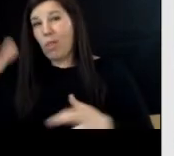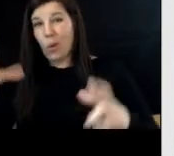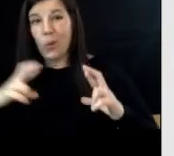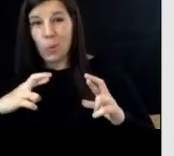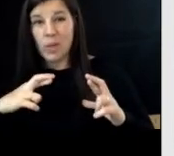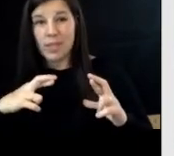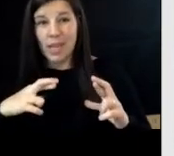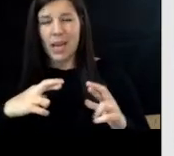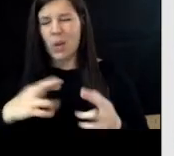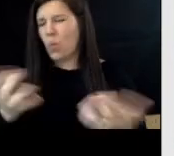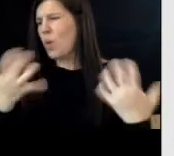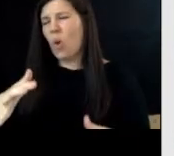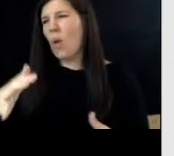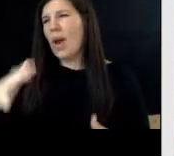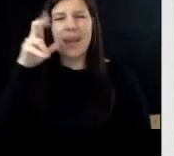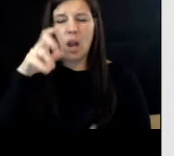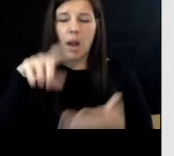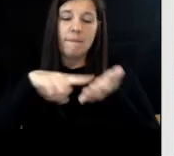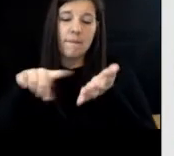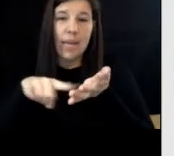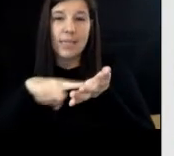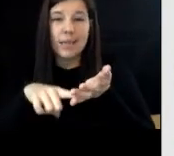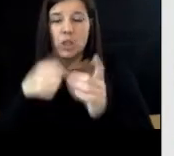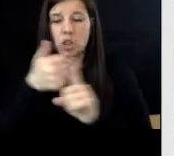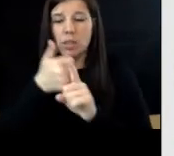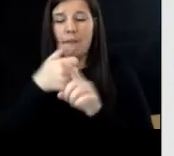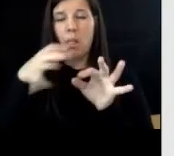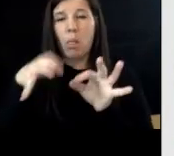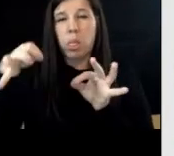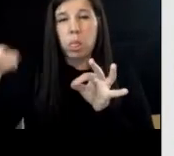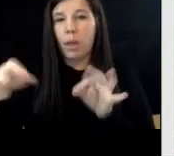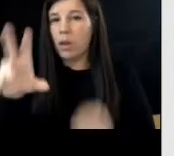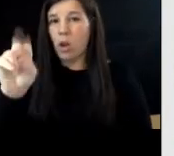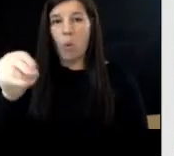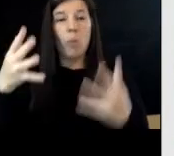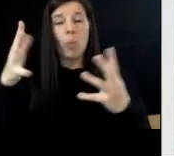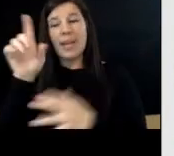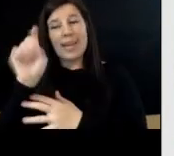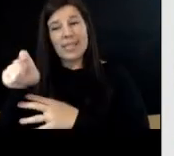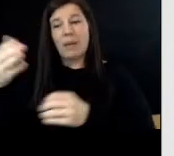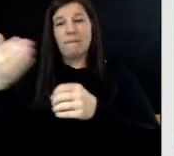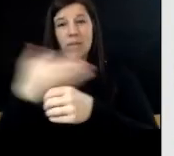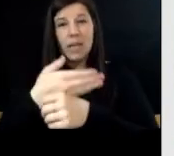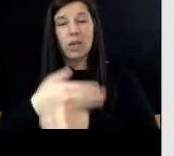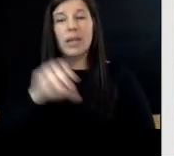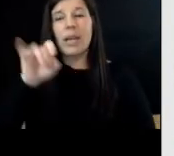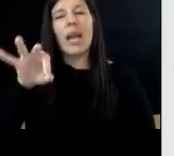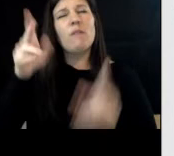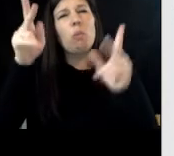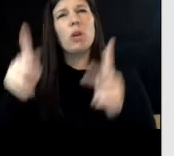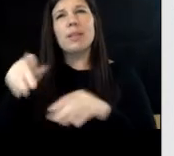is stalling right now we need this guy fired and if somebody send you an email